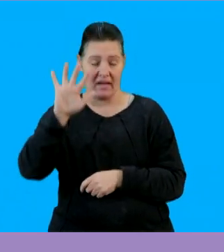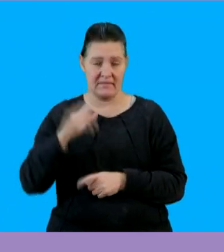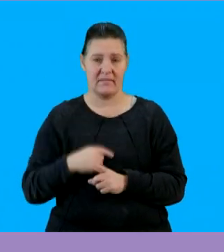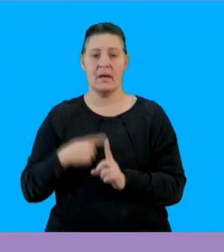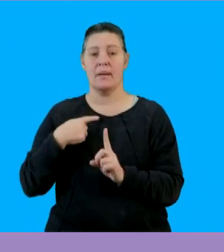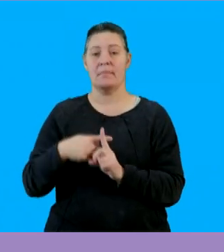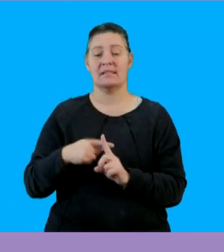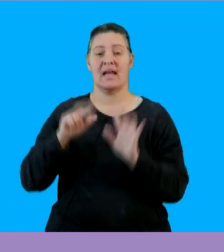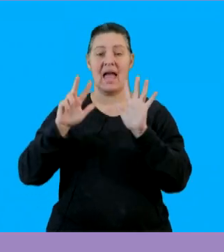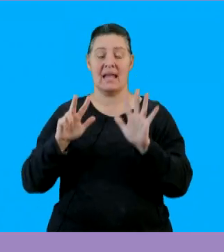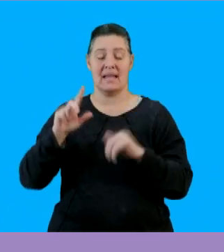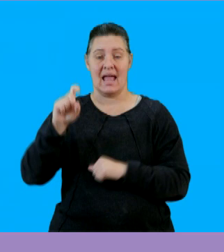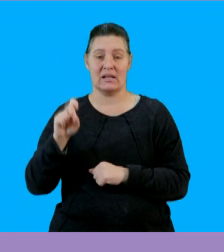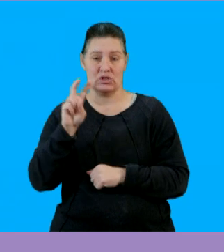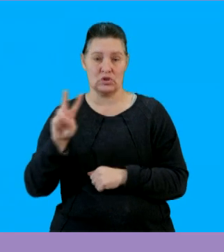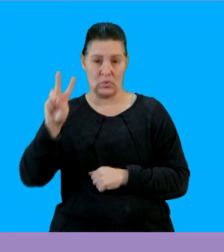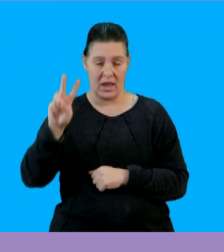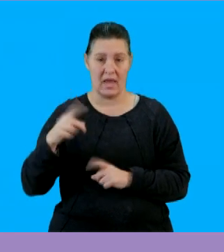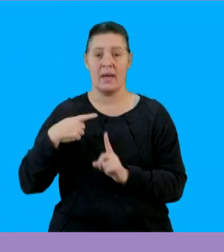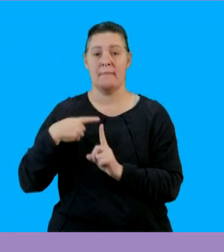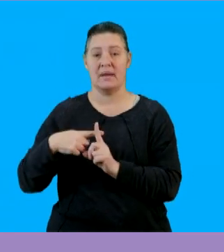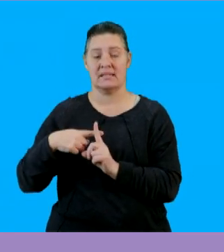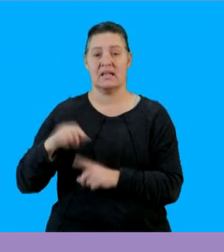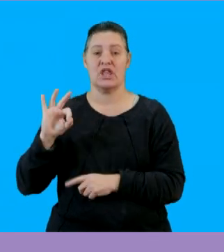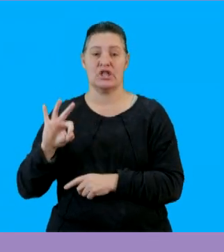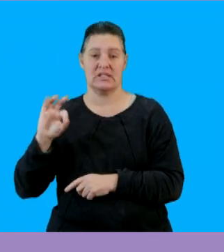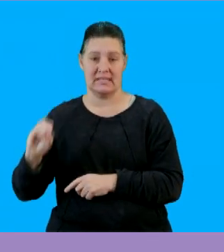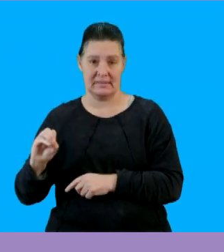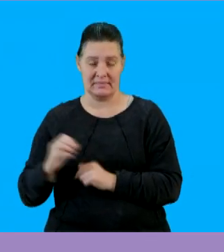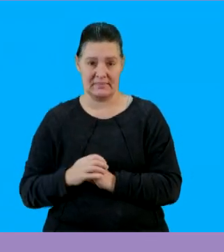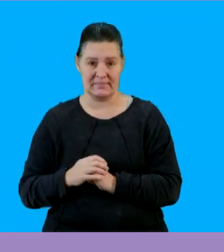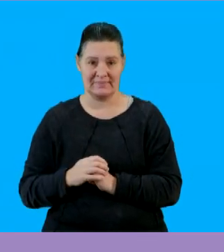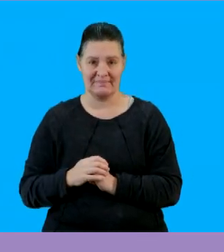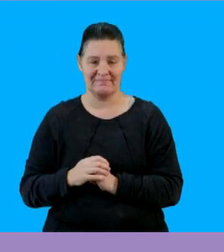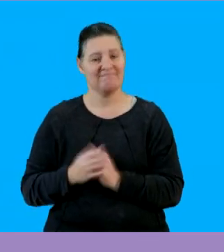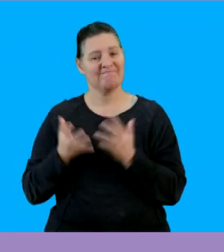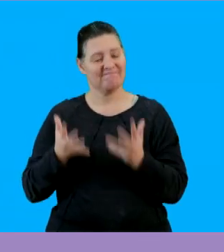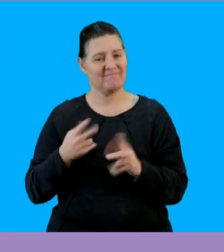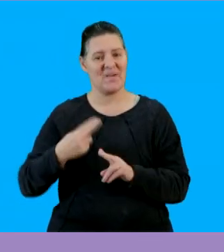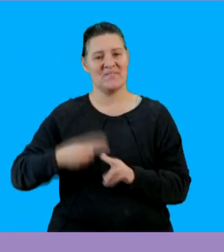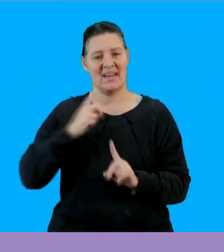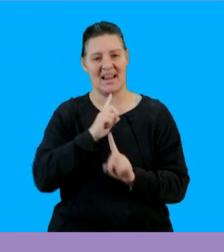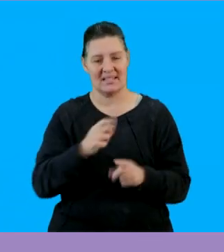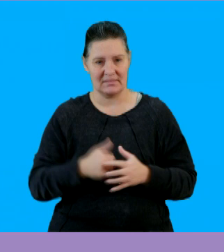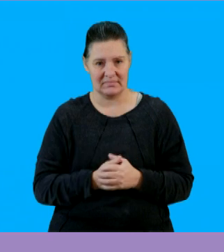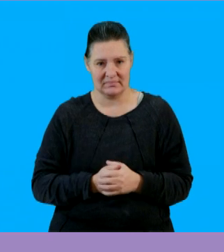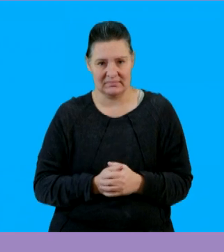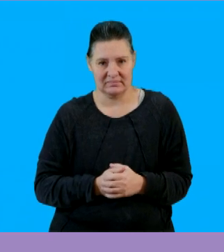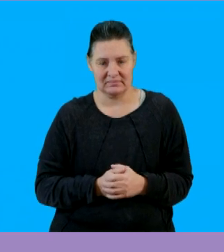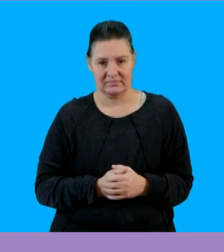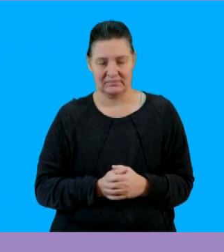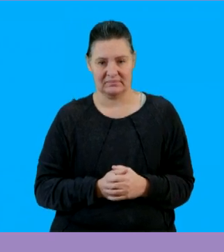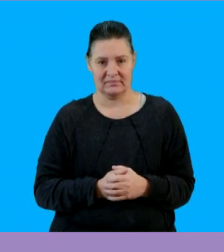5 plus 8 x squared plus 30 and that is our final